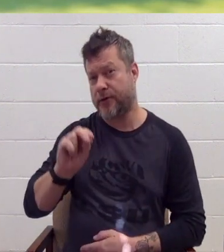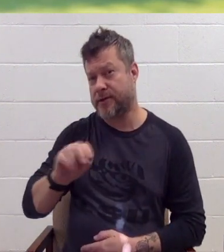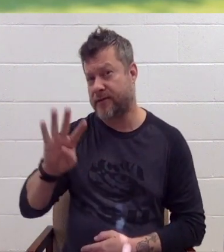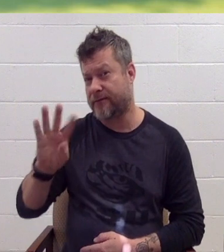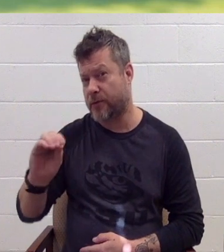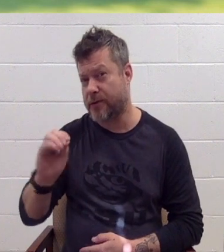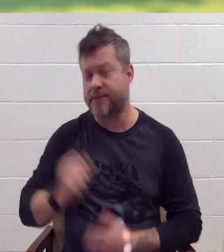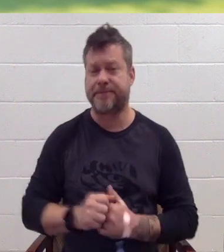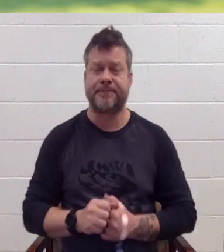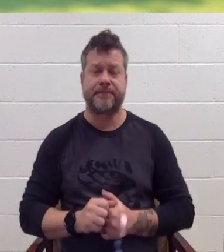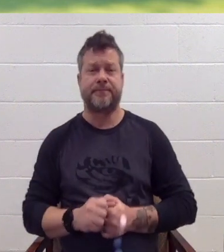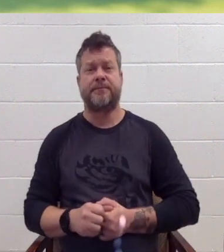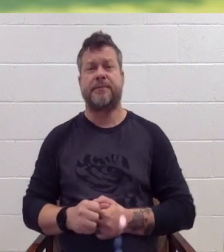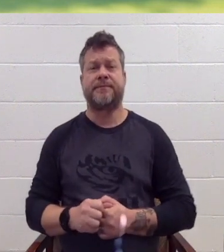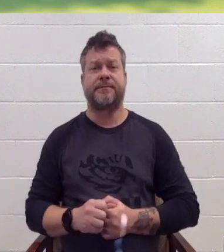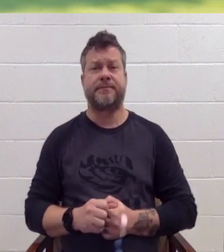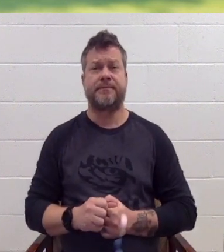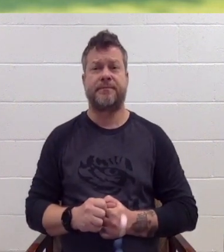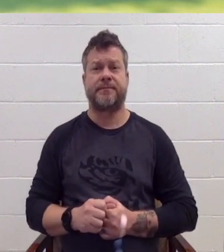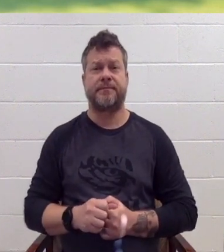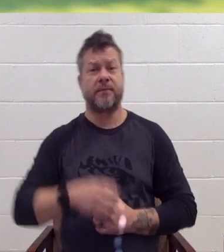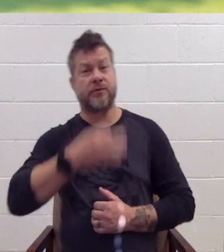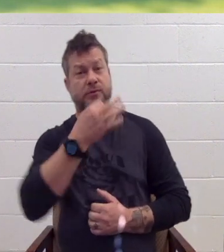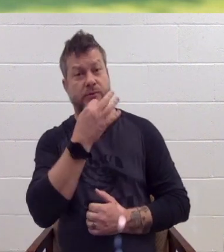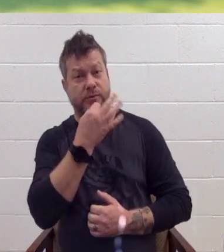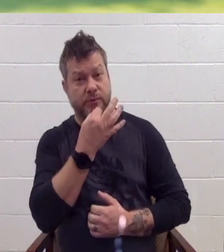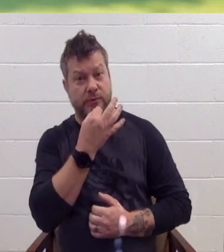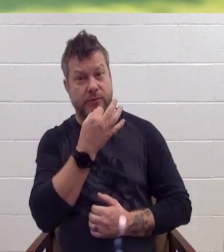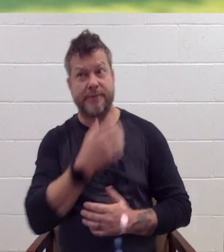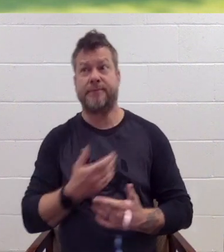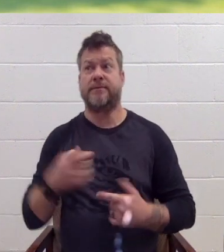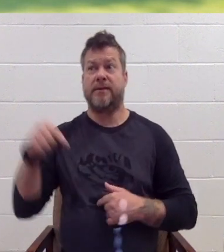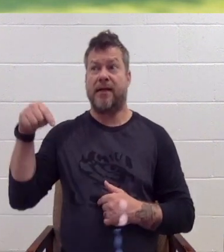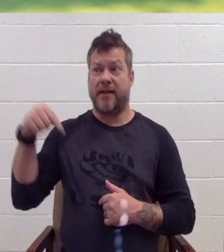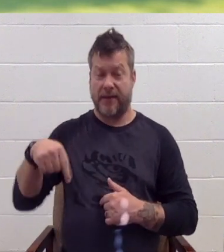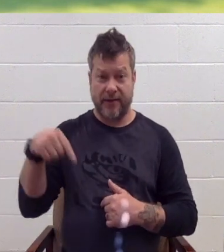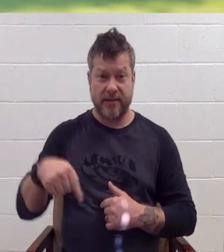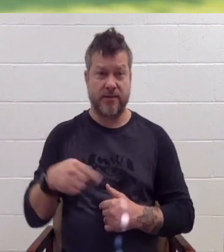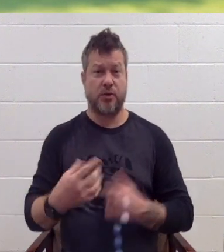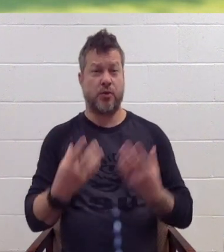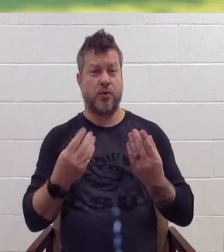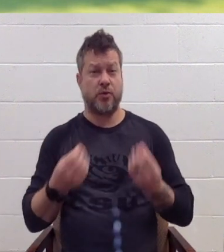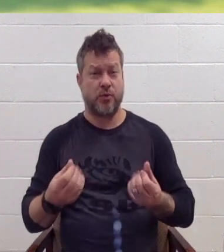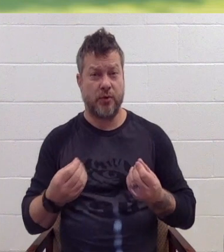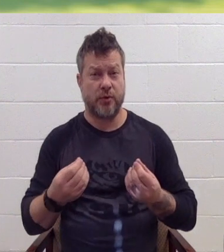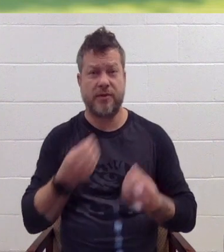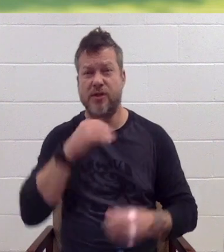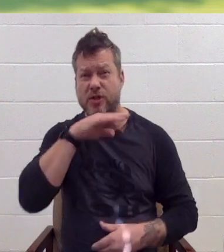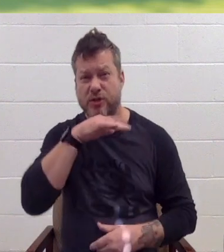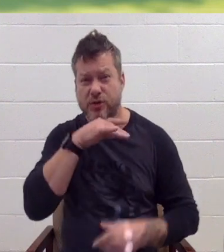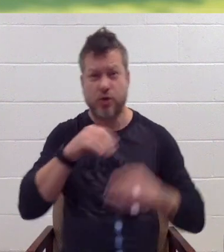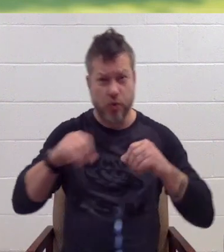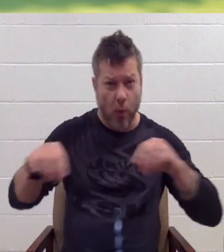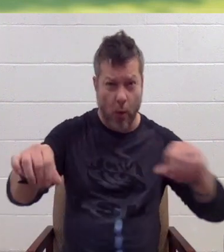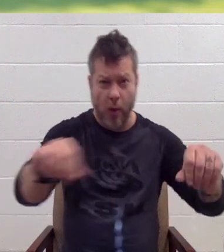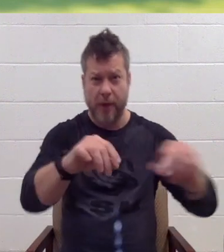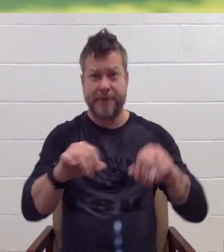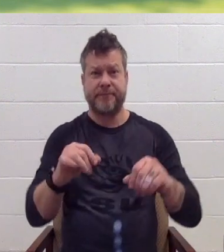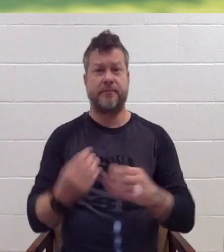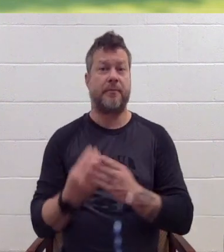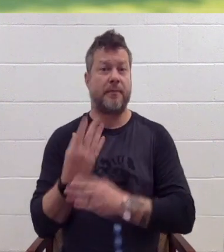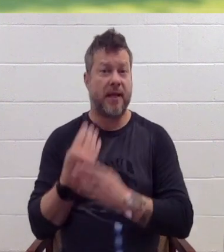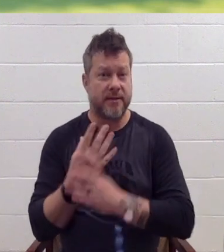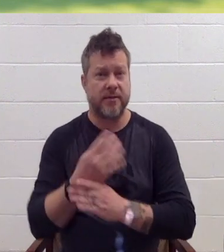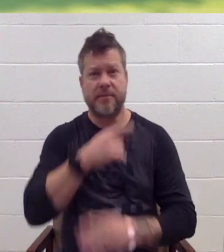Tuesday, much of the soil and vegetation will remain dry for some time, so the outdoor burning ban may